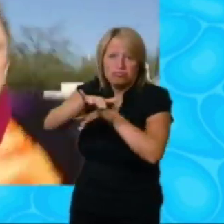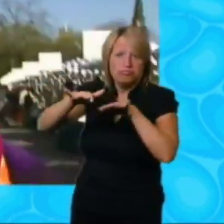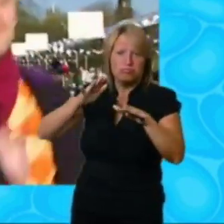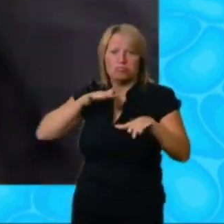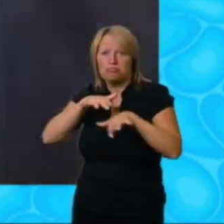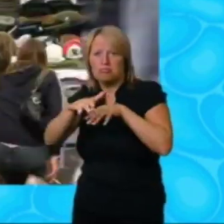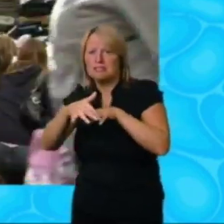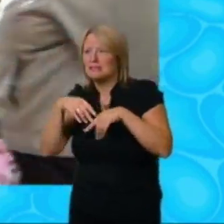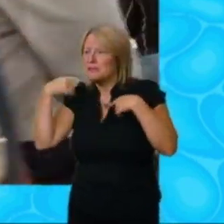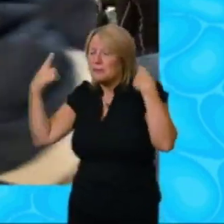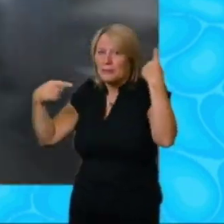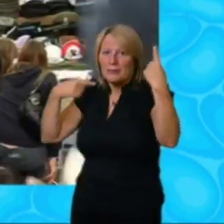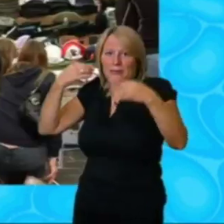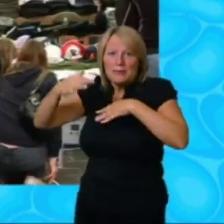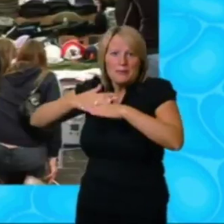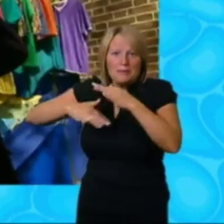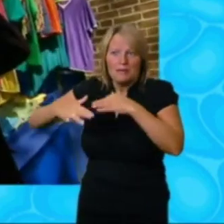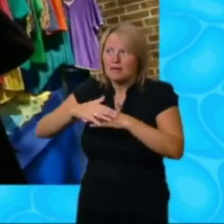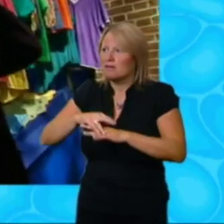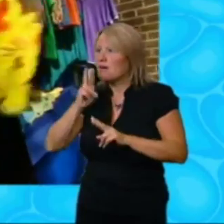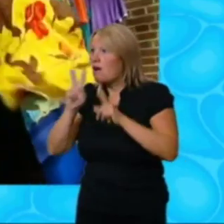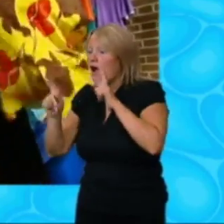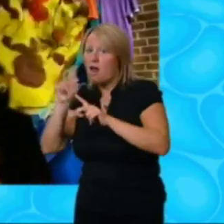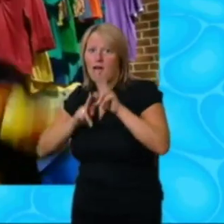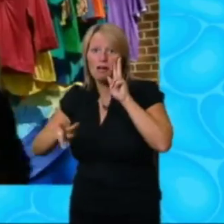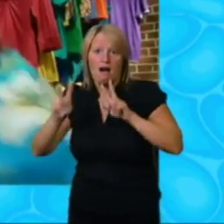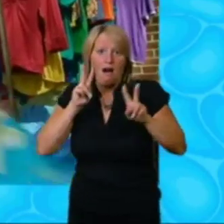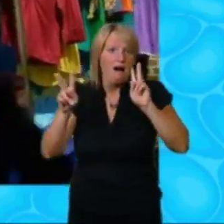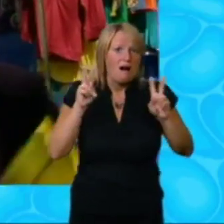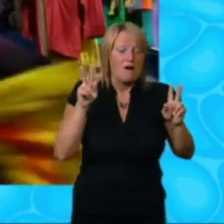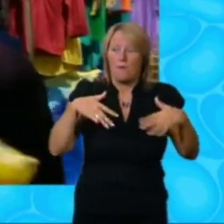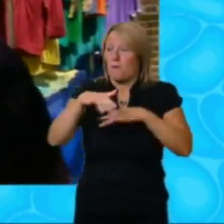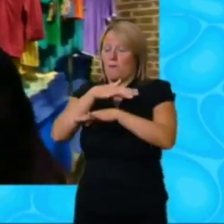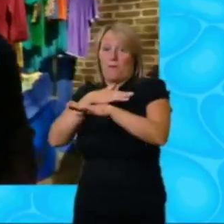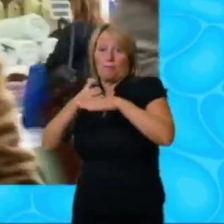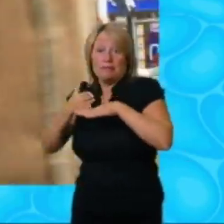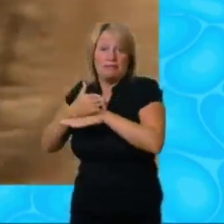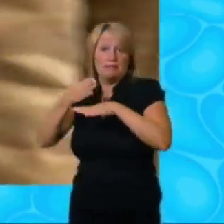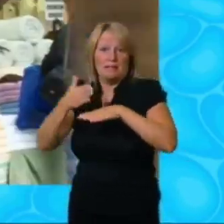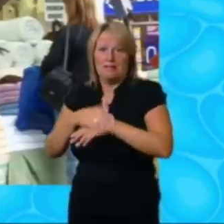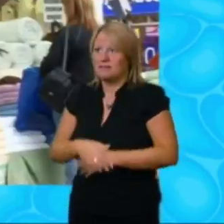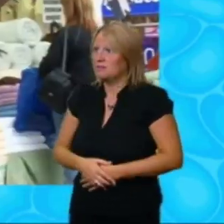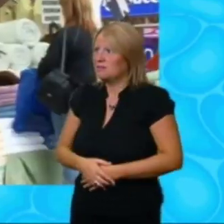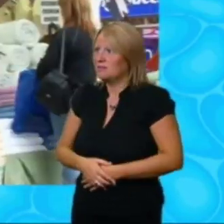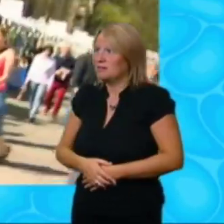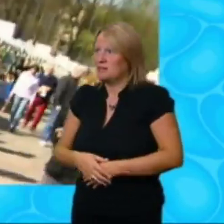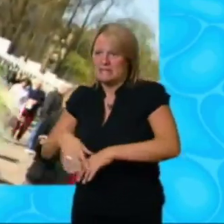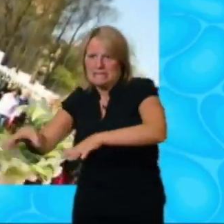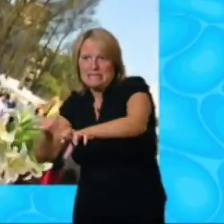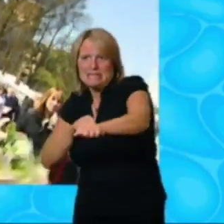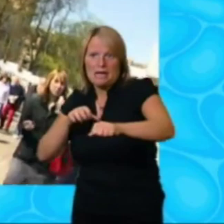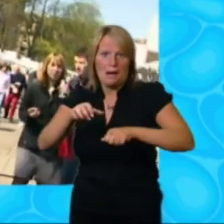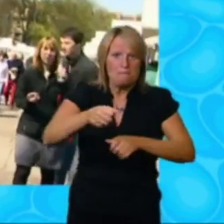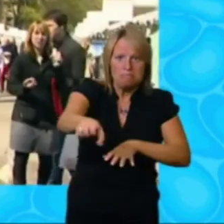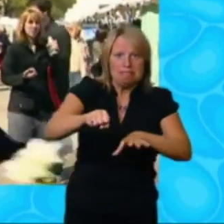the bubbles of sound, the colours all chaotic and spilling about, the smells all